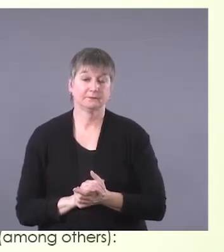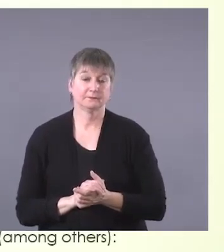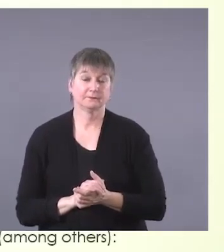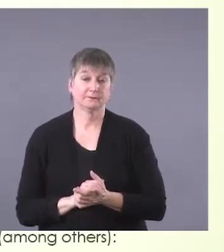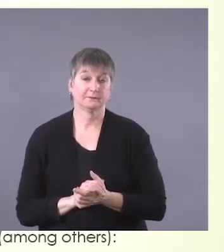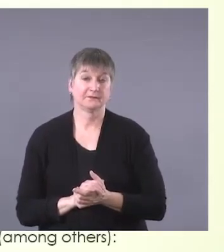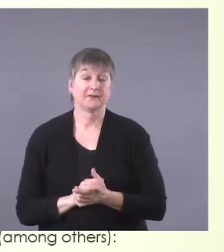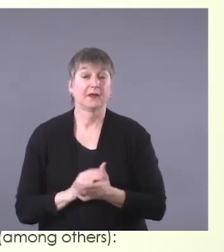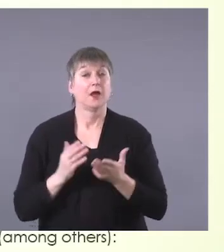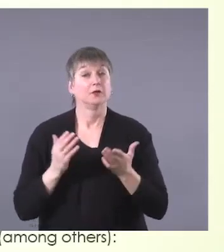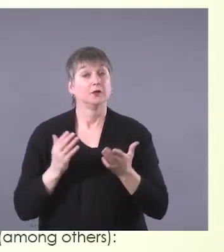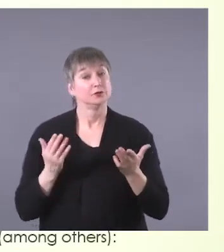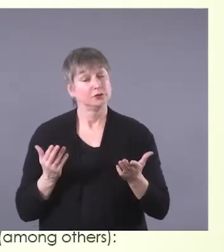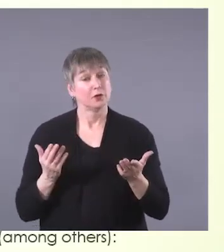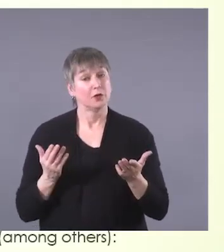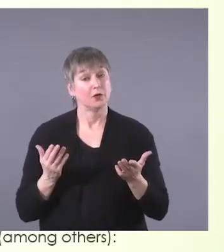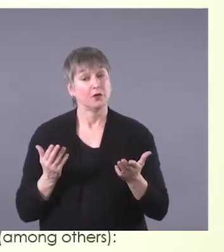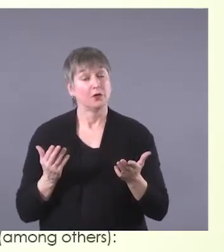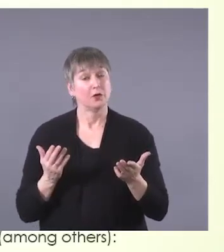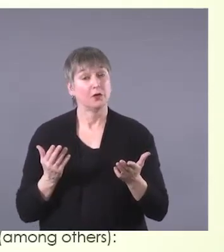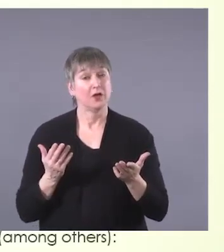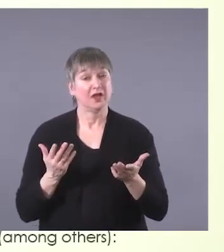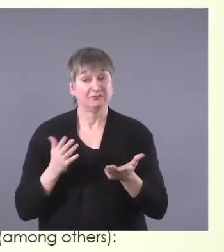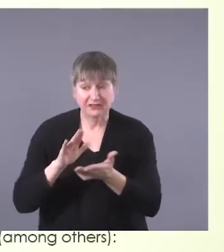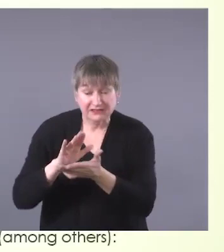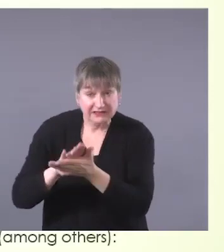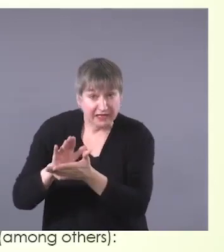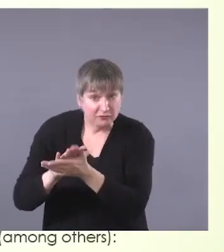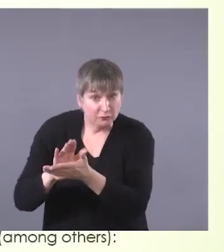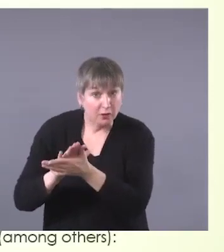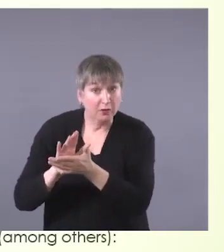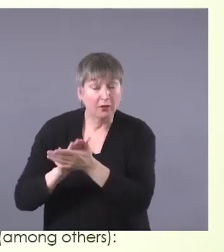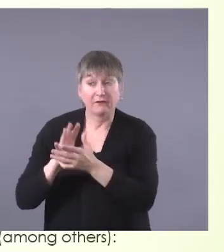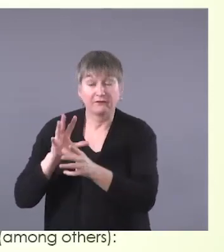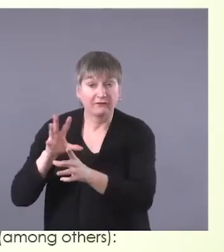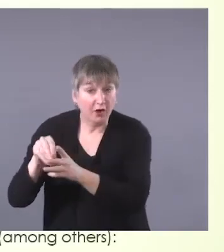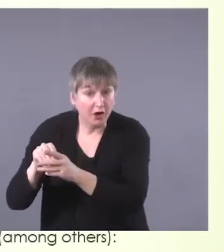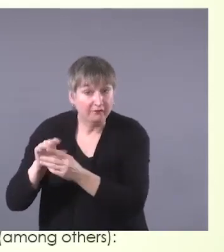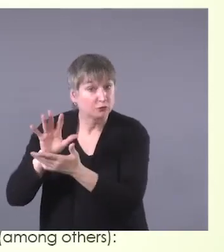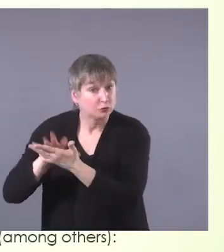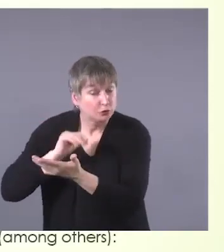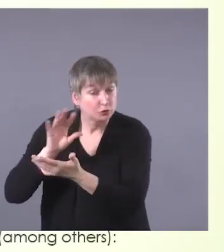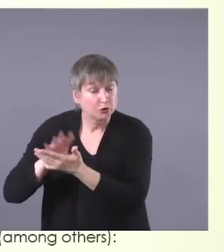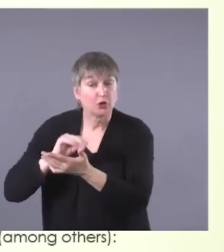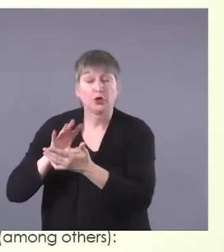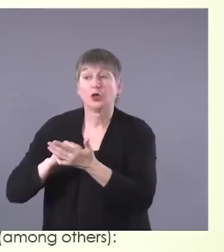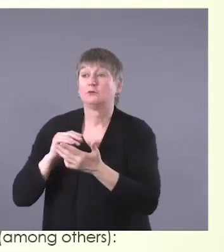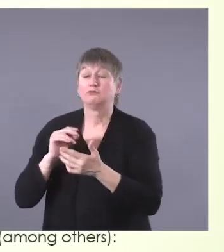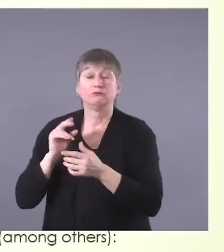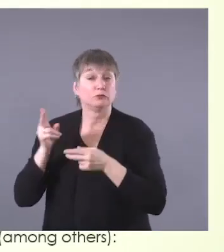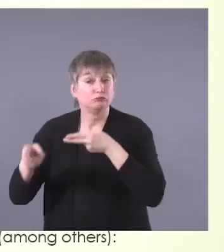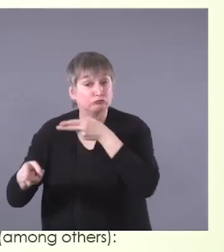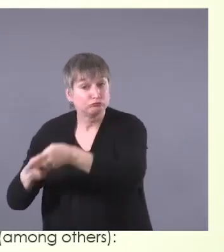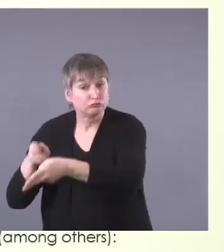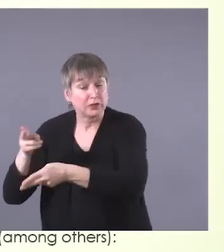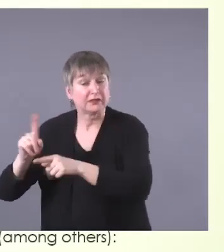educational opportunities, engaging with Indigenous people, taking opportunities to participate in cultural